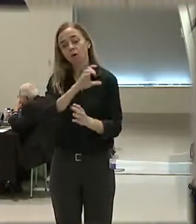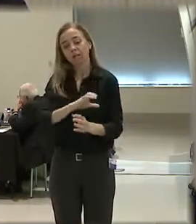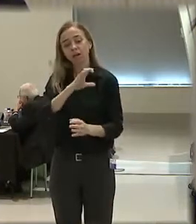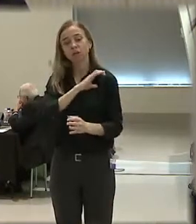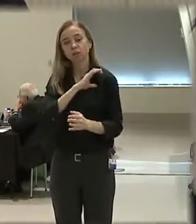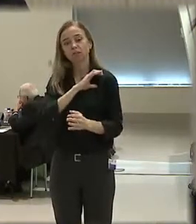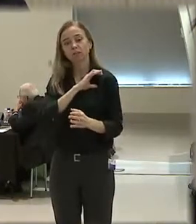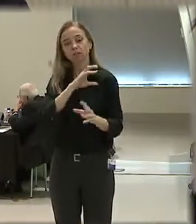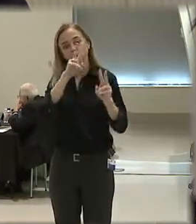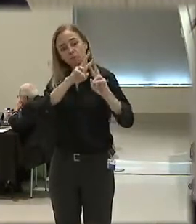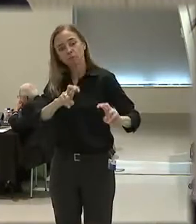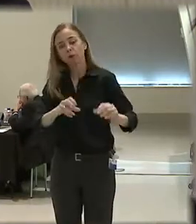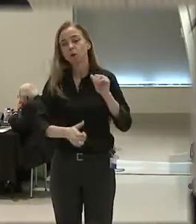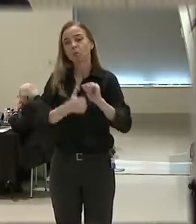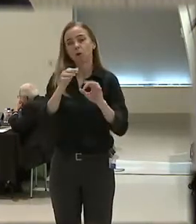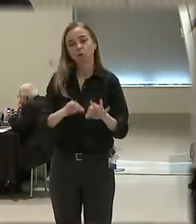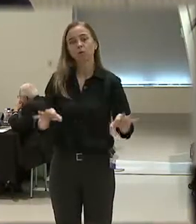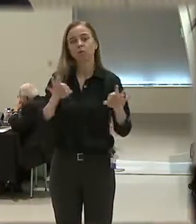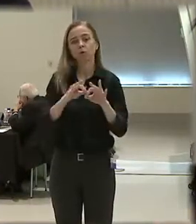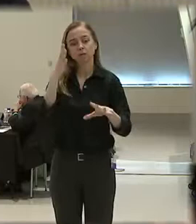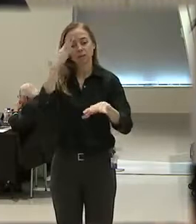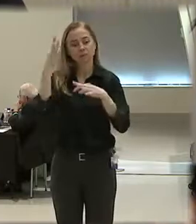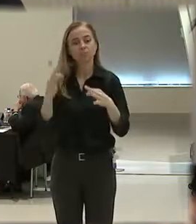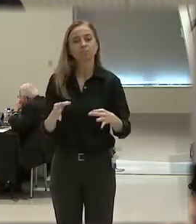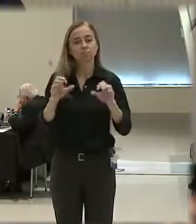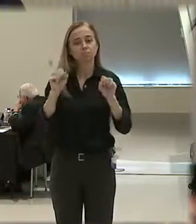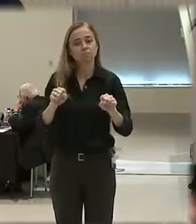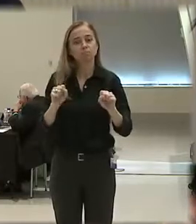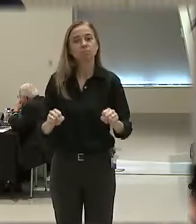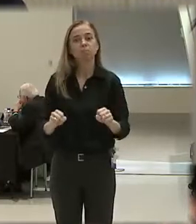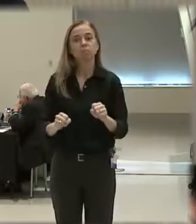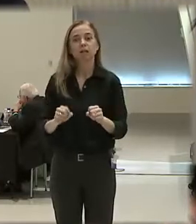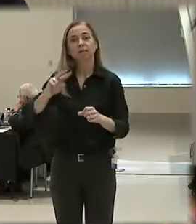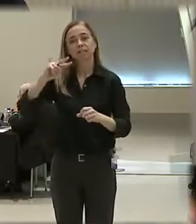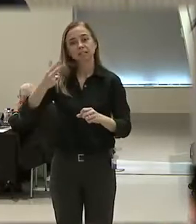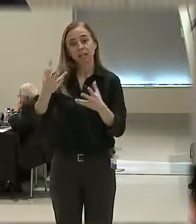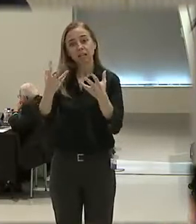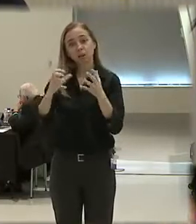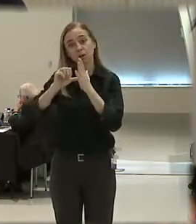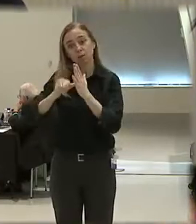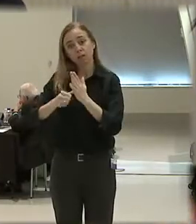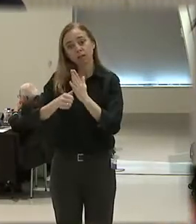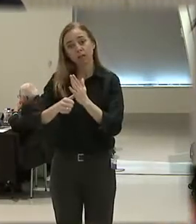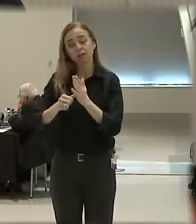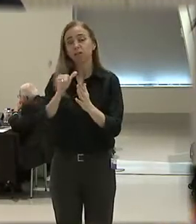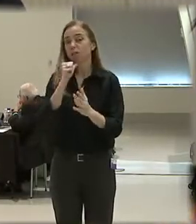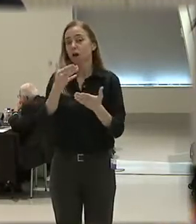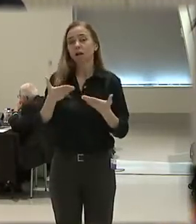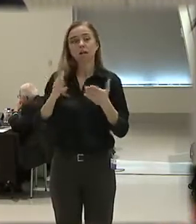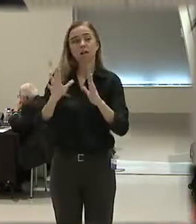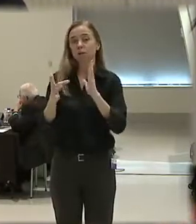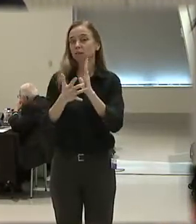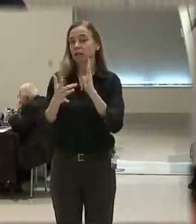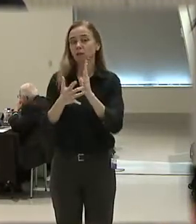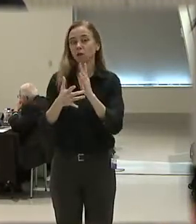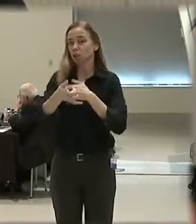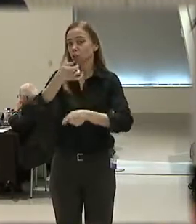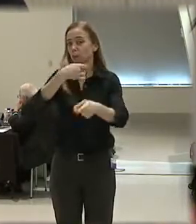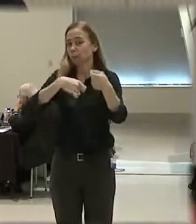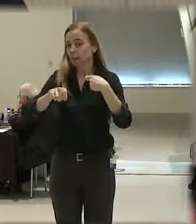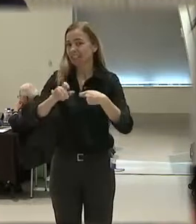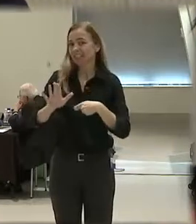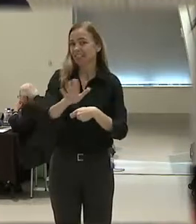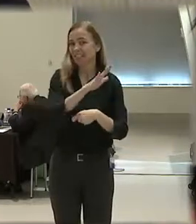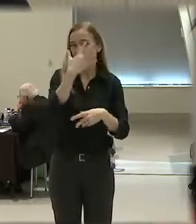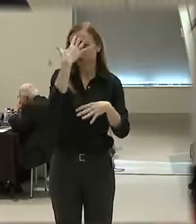the most critical is judgment. The second most important point I'd like to emphasize is that we should not allow technology to replace that officer's